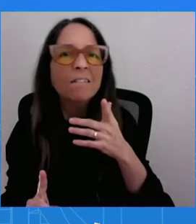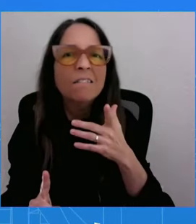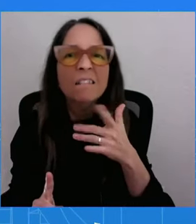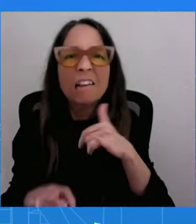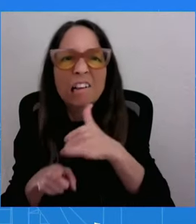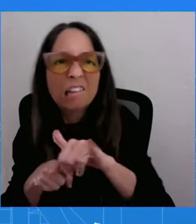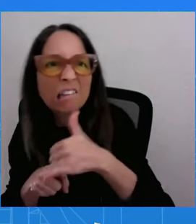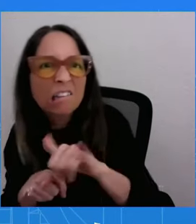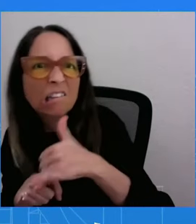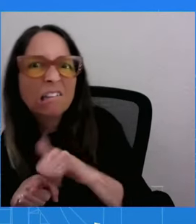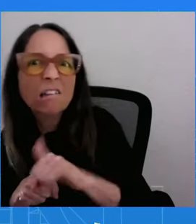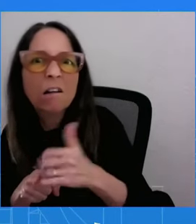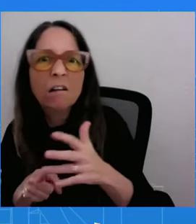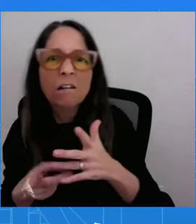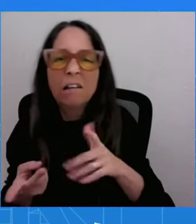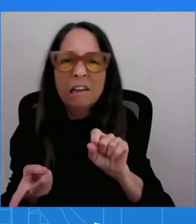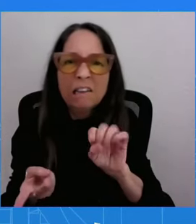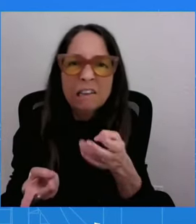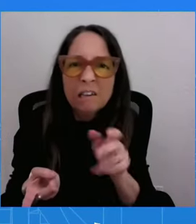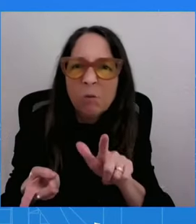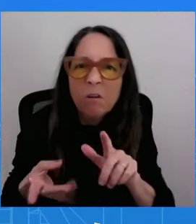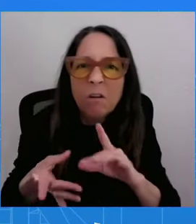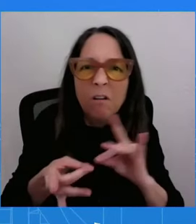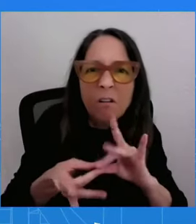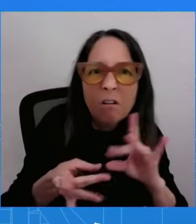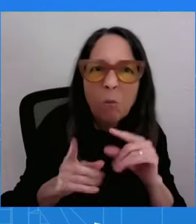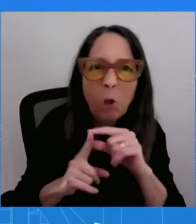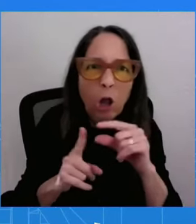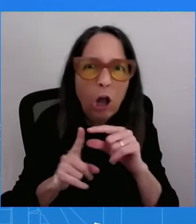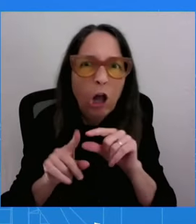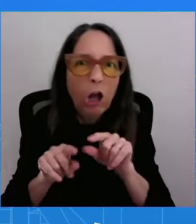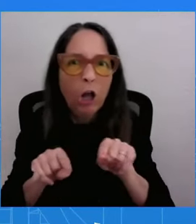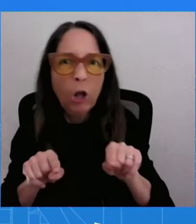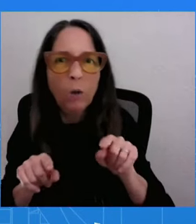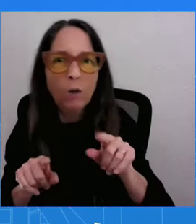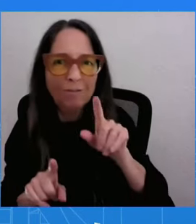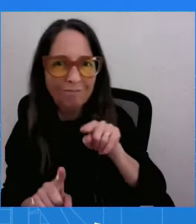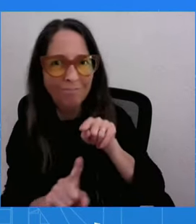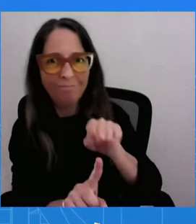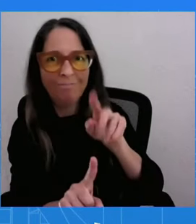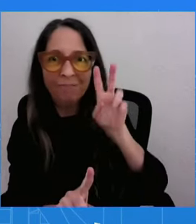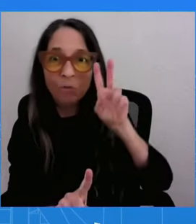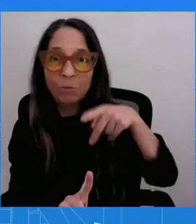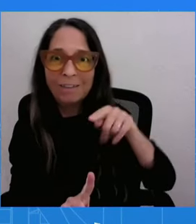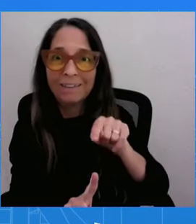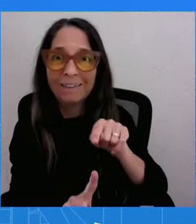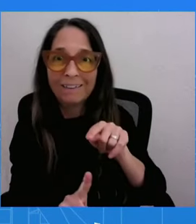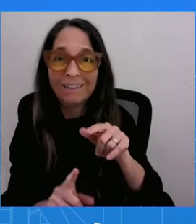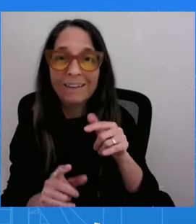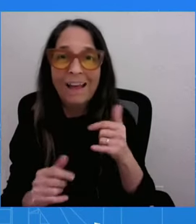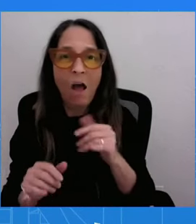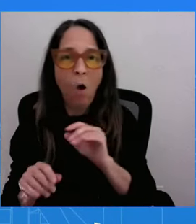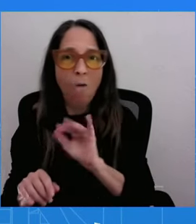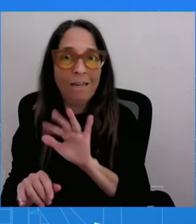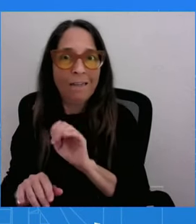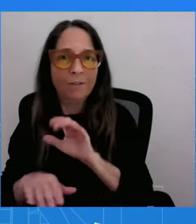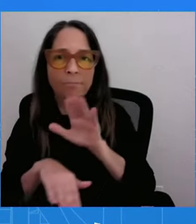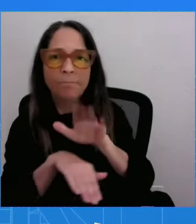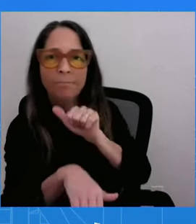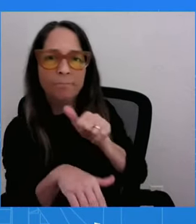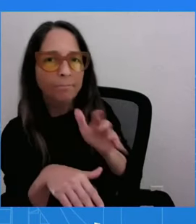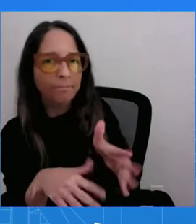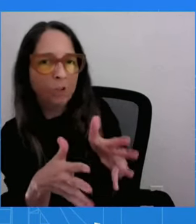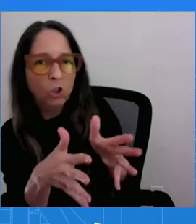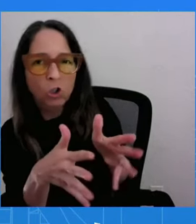be canceled. Does the White House join groups condemning this and calling for this to be canceled? Or does the White House believe that this is